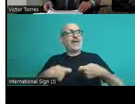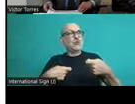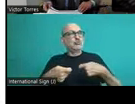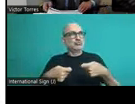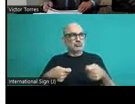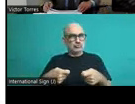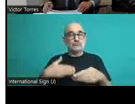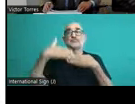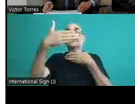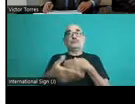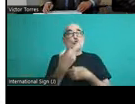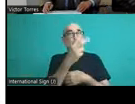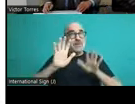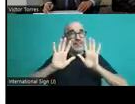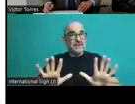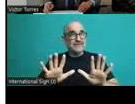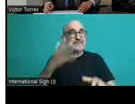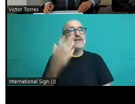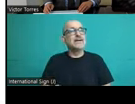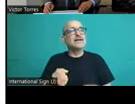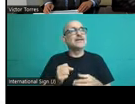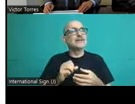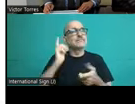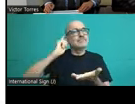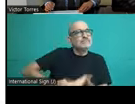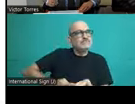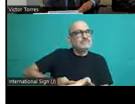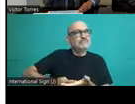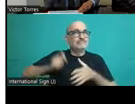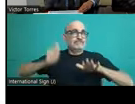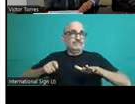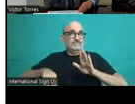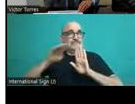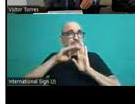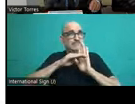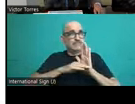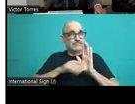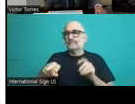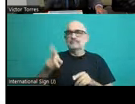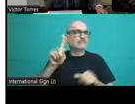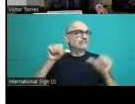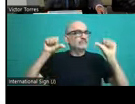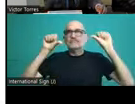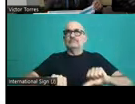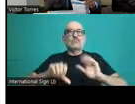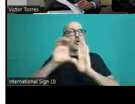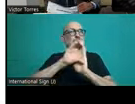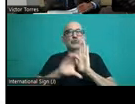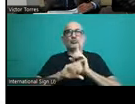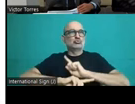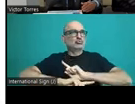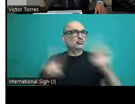these factor tables. And between 2011 and 2023, there are a series of